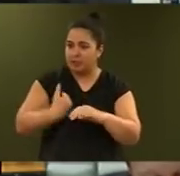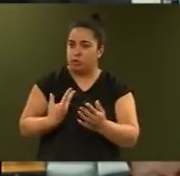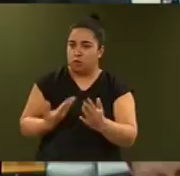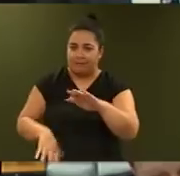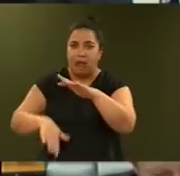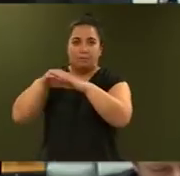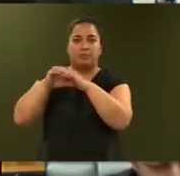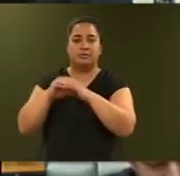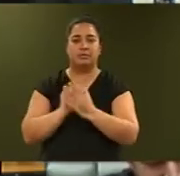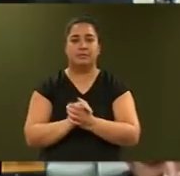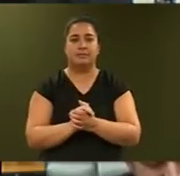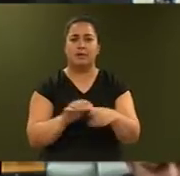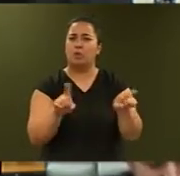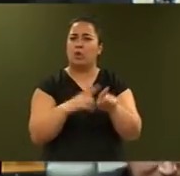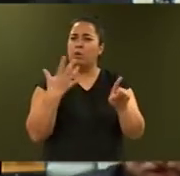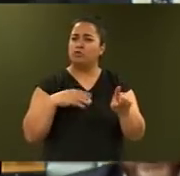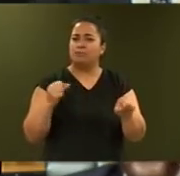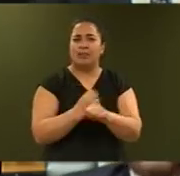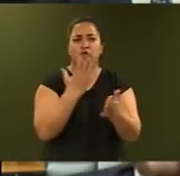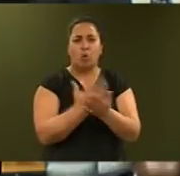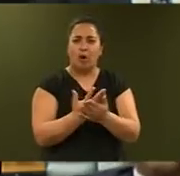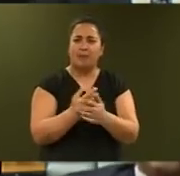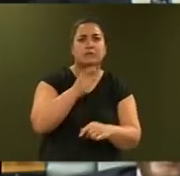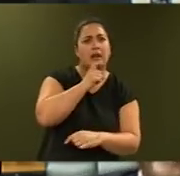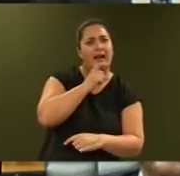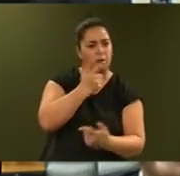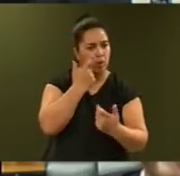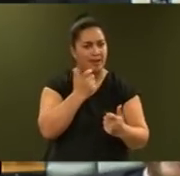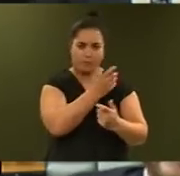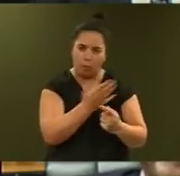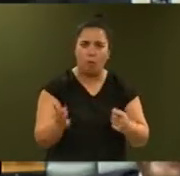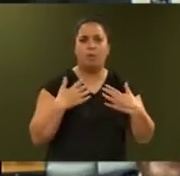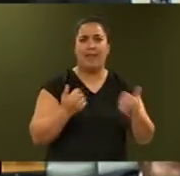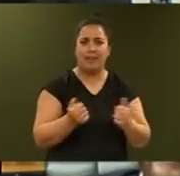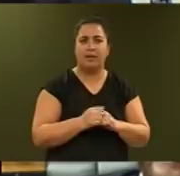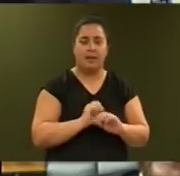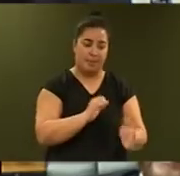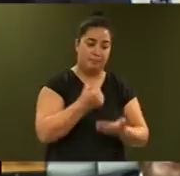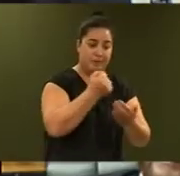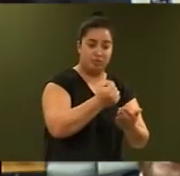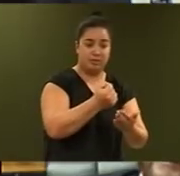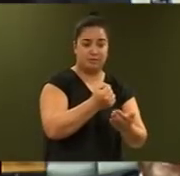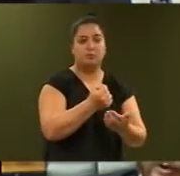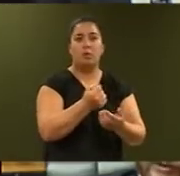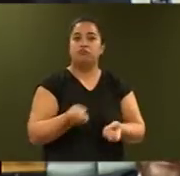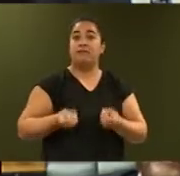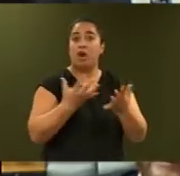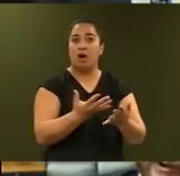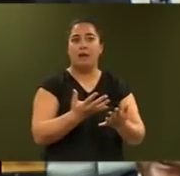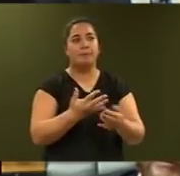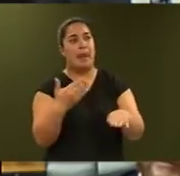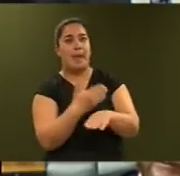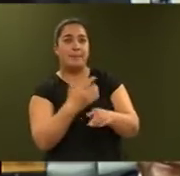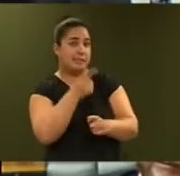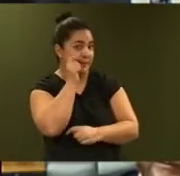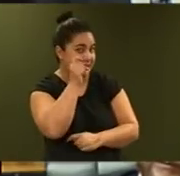We also want to stop any exploitation of workers. The Budget significantly increases the number of labour inspectors. It provides $34